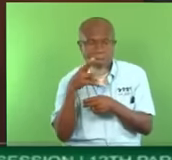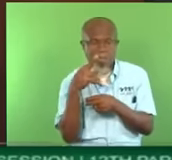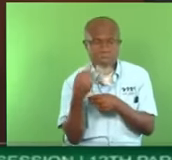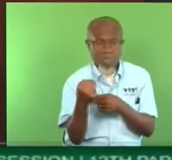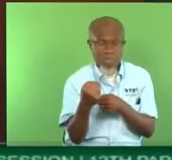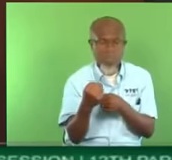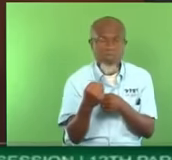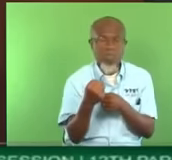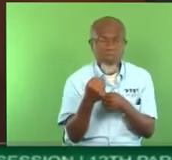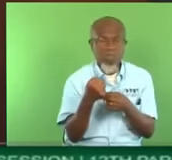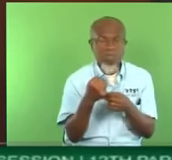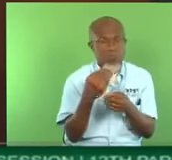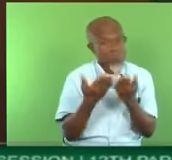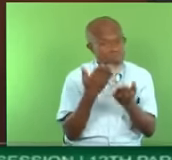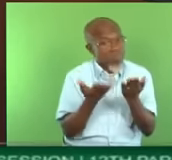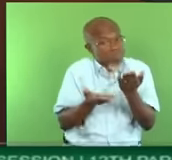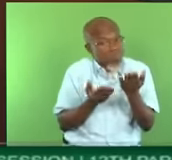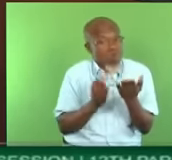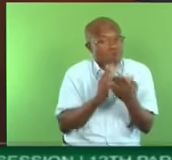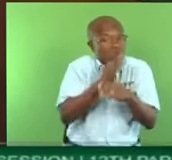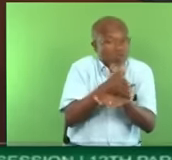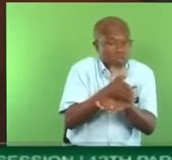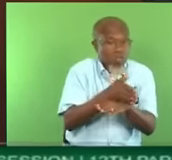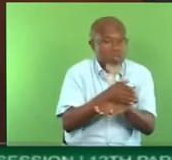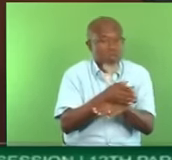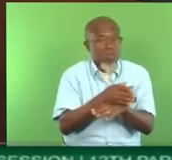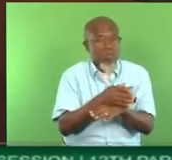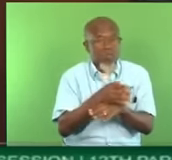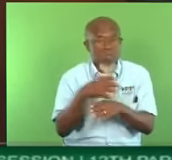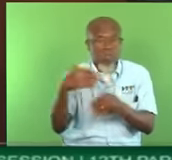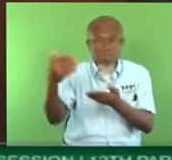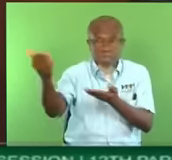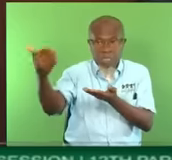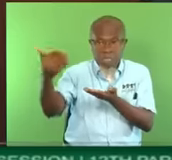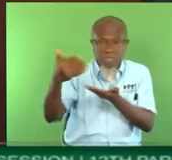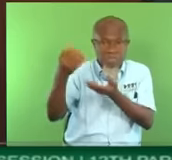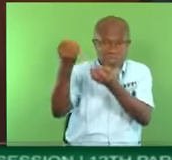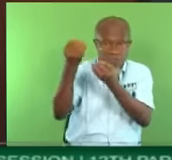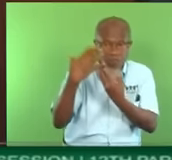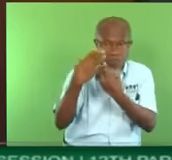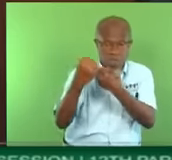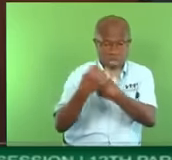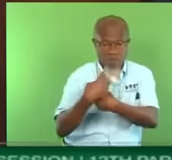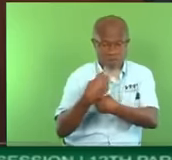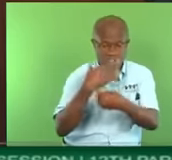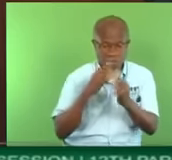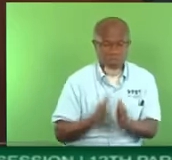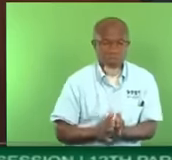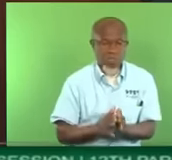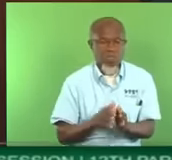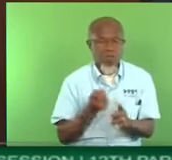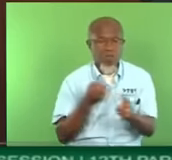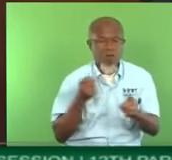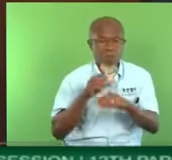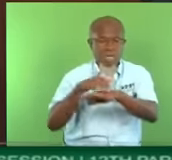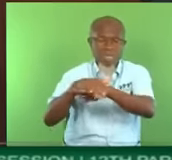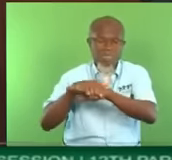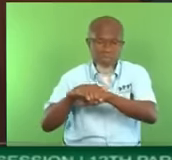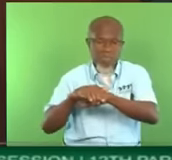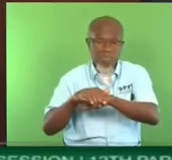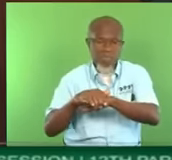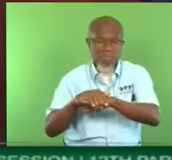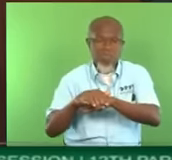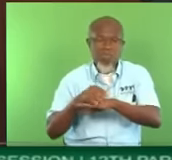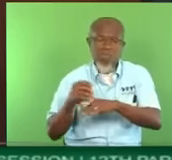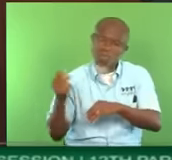superintendent, special reserve police, Kate McMahon from London, and her team to come down here to persecute members of the UNC.